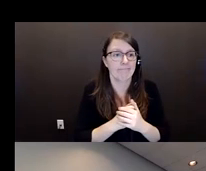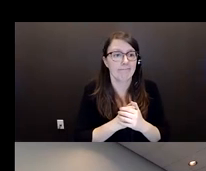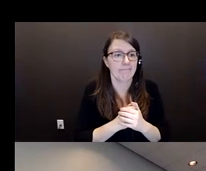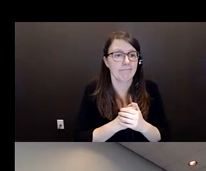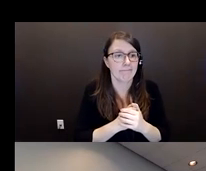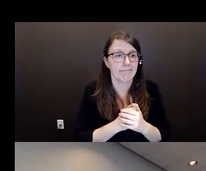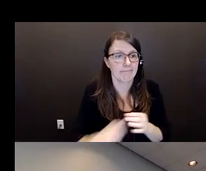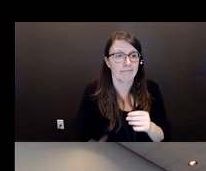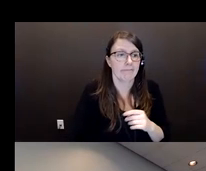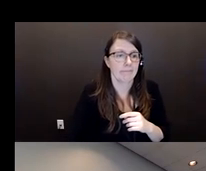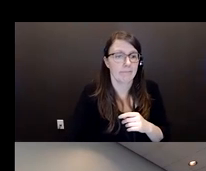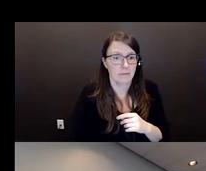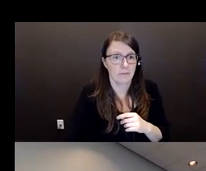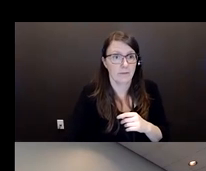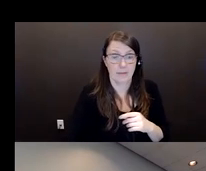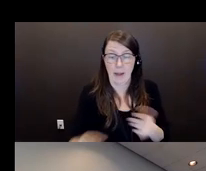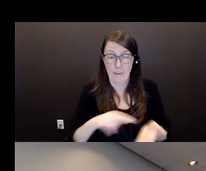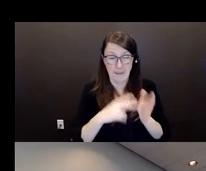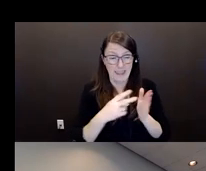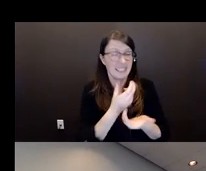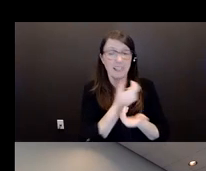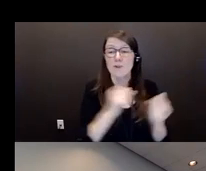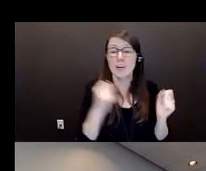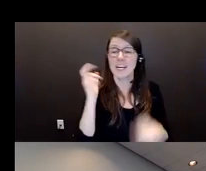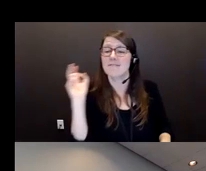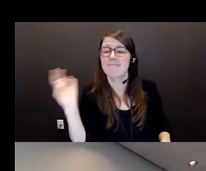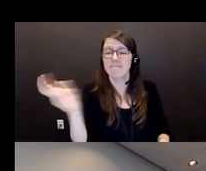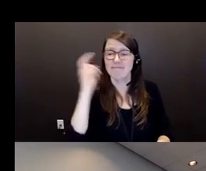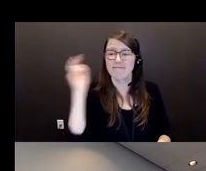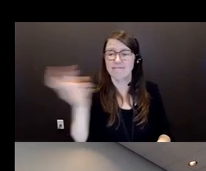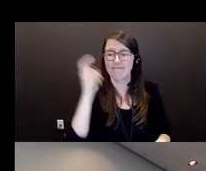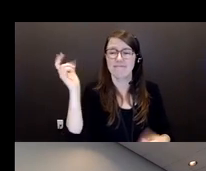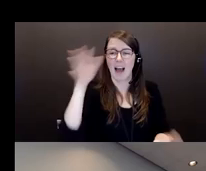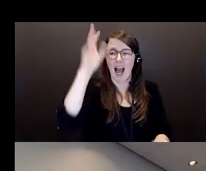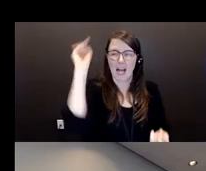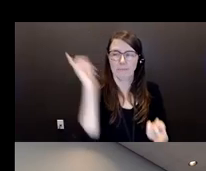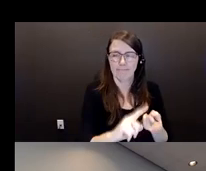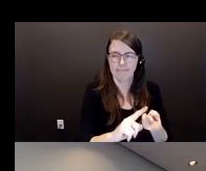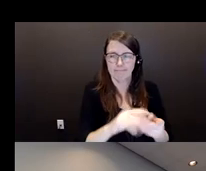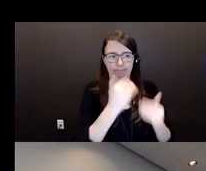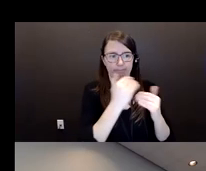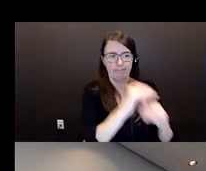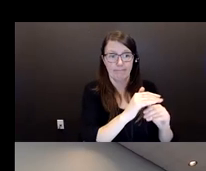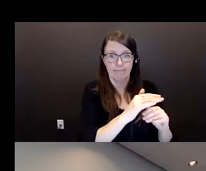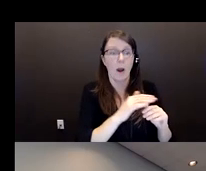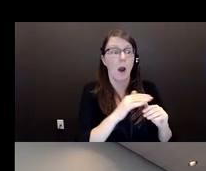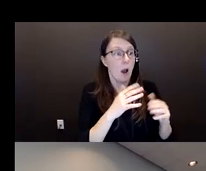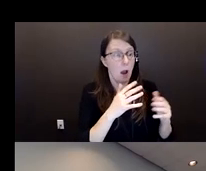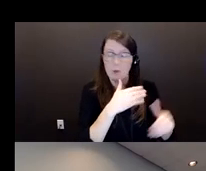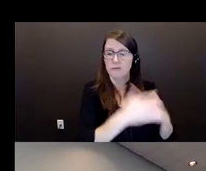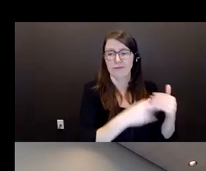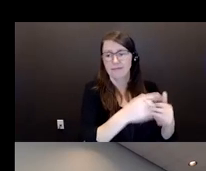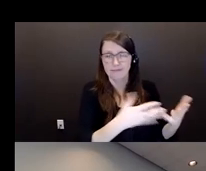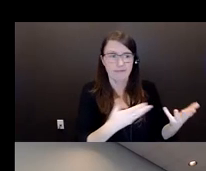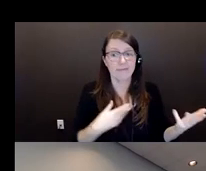And thus, she lost her freedom. And then, all of a sudden, along comes this individual. And what I did